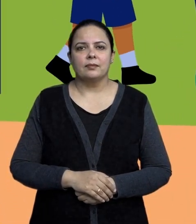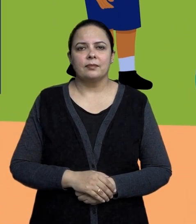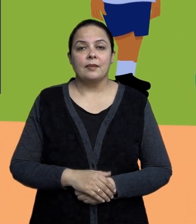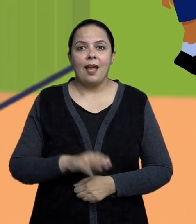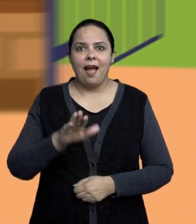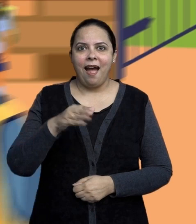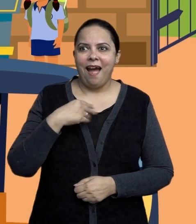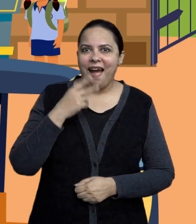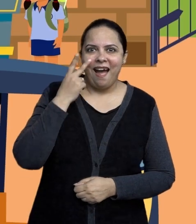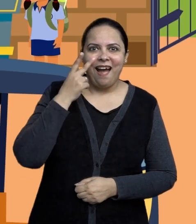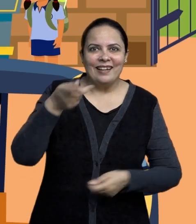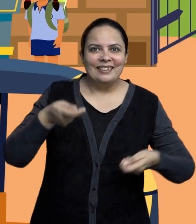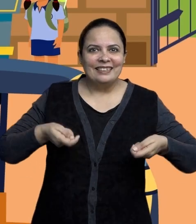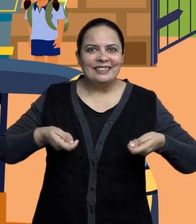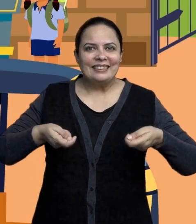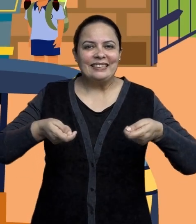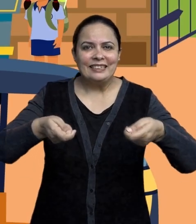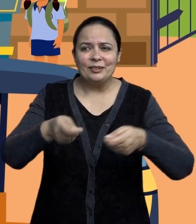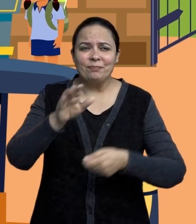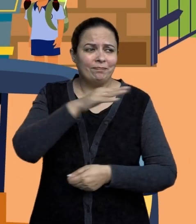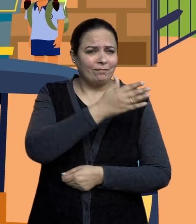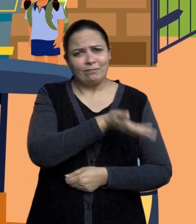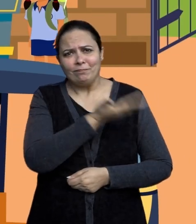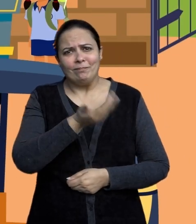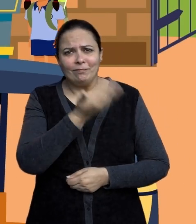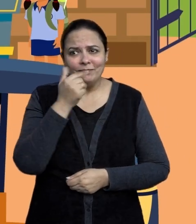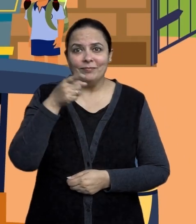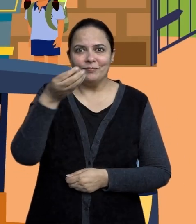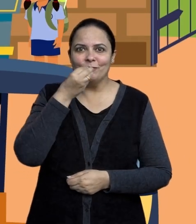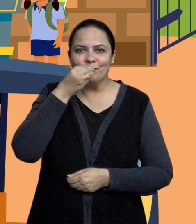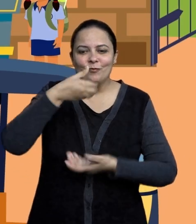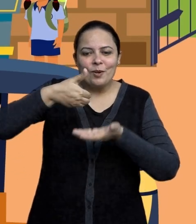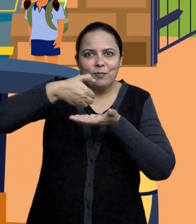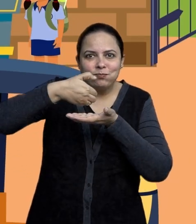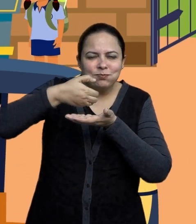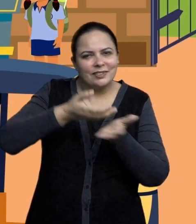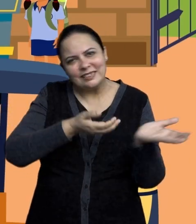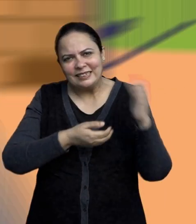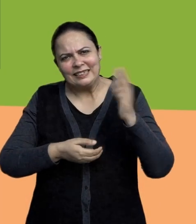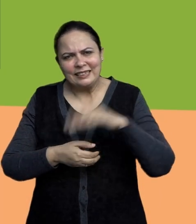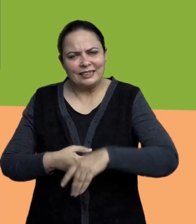Wow, Rani. Let's have kondappay.